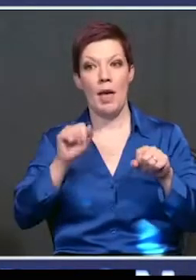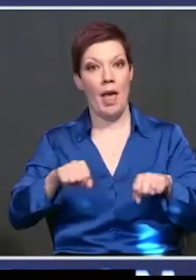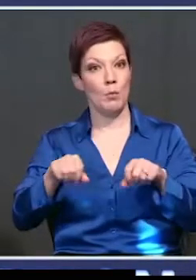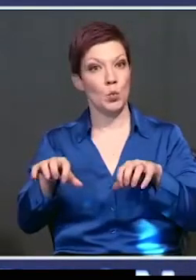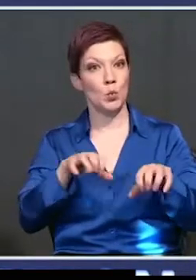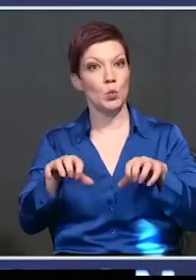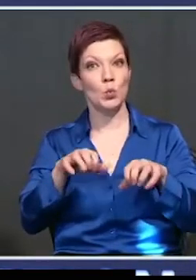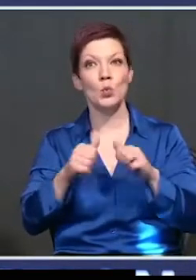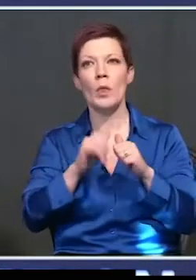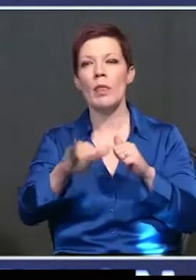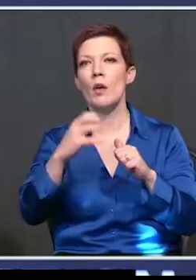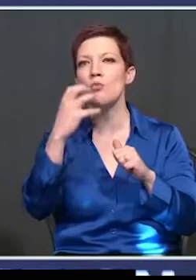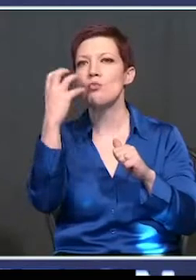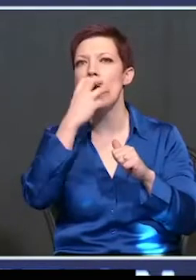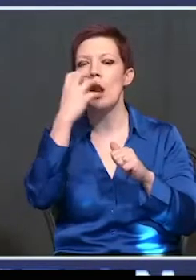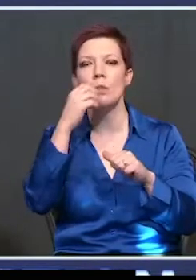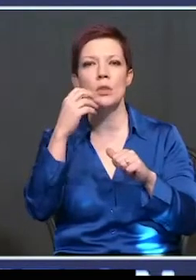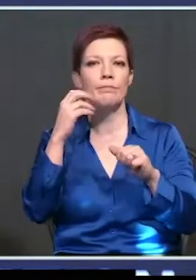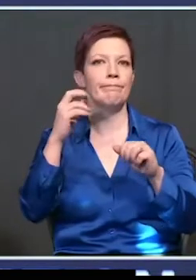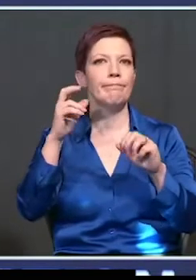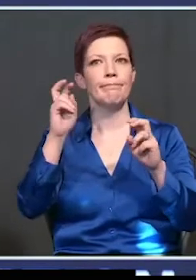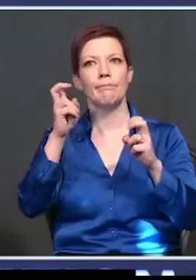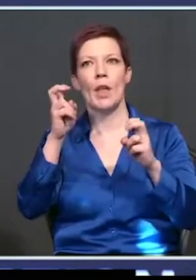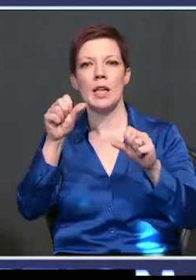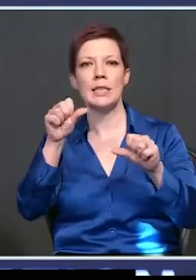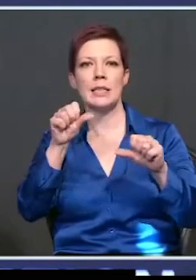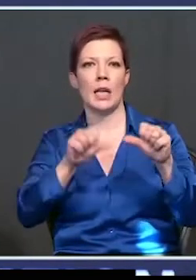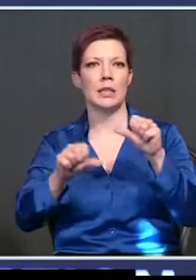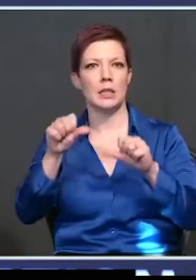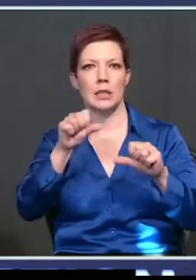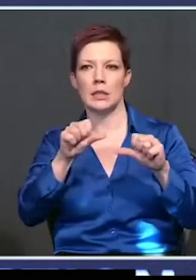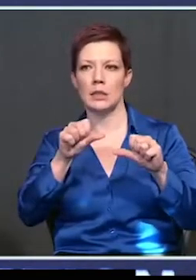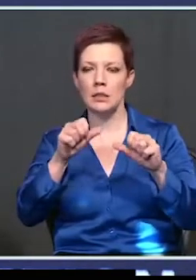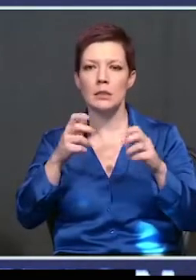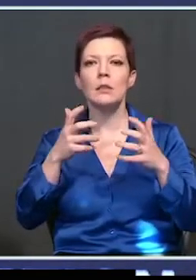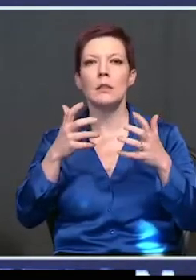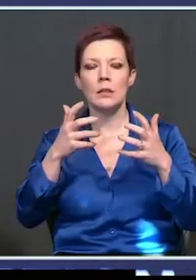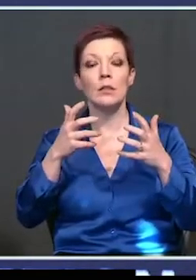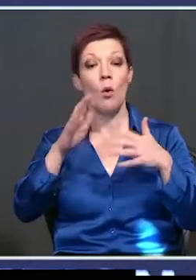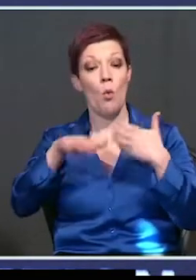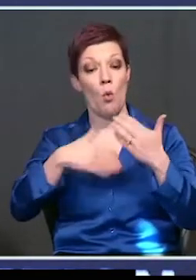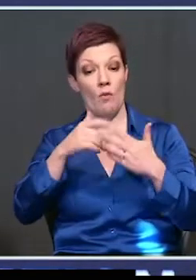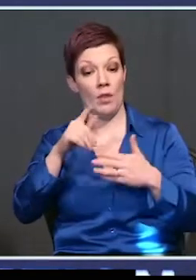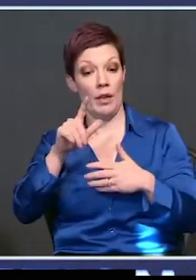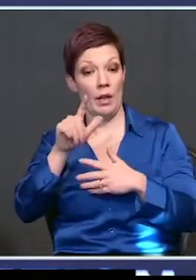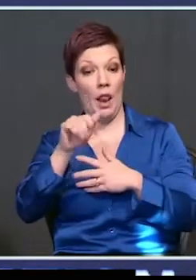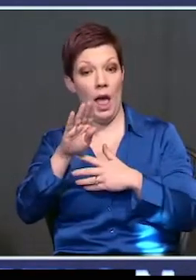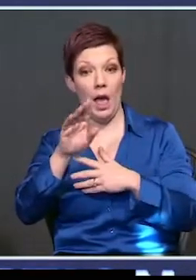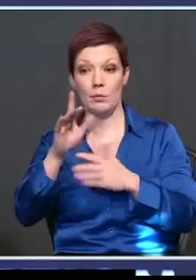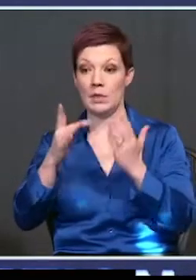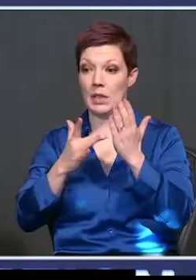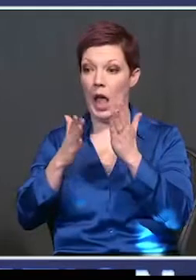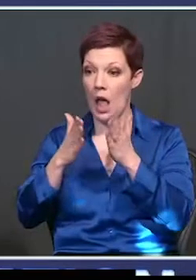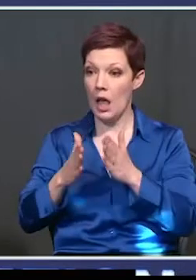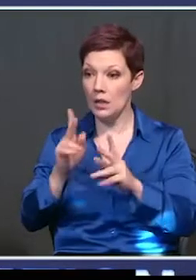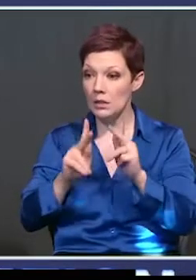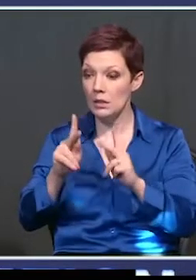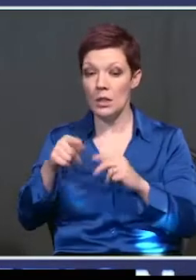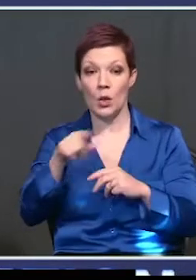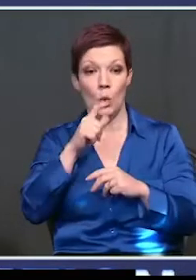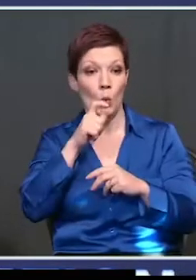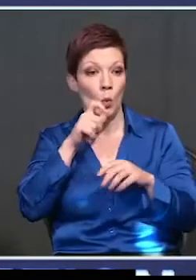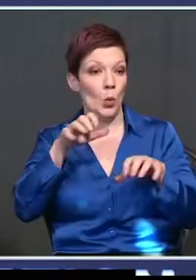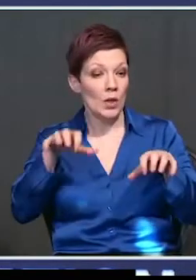this incredible science, the doctors, all of the people that came up, the lab technicians, the work that's been done is